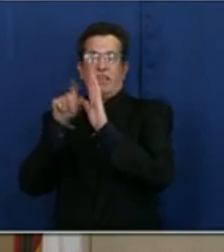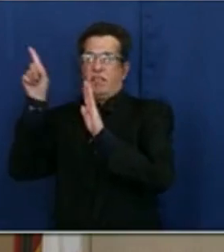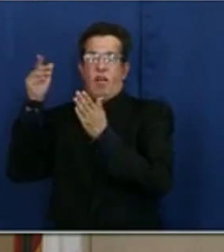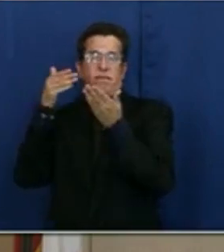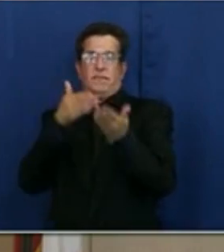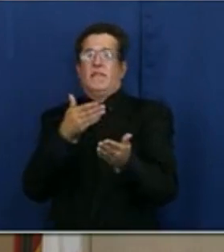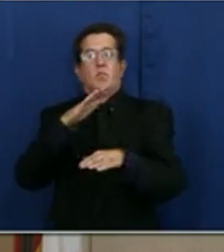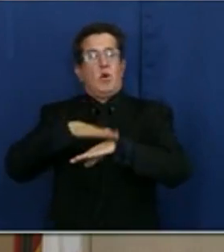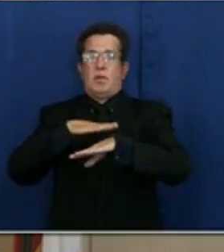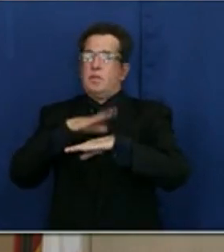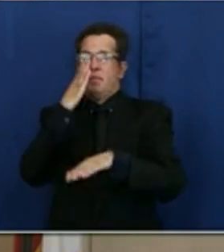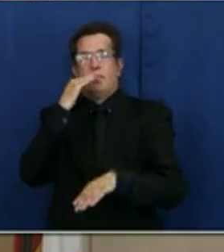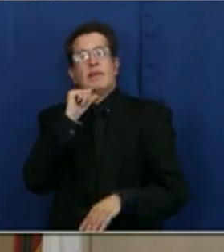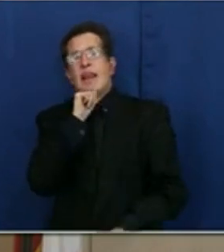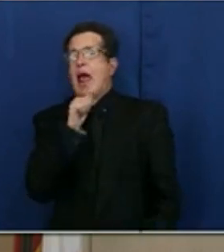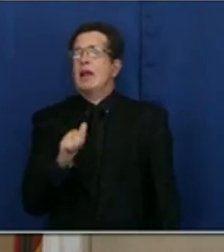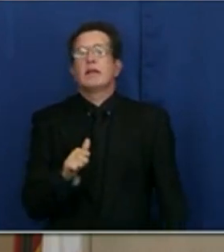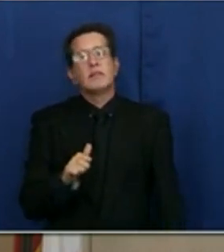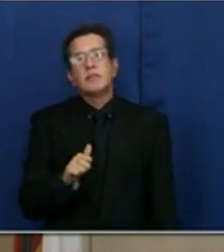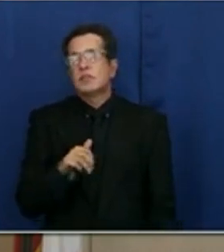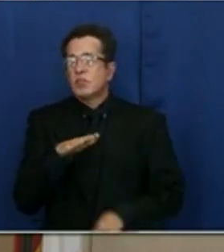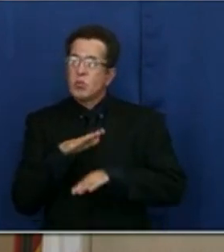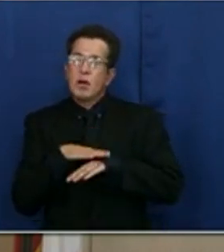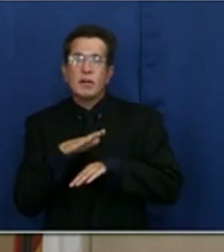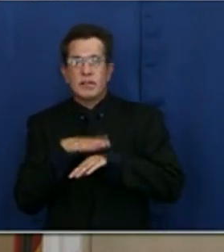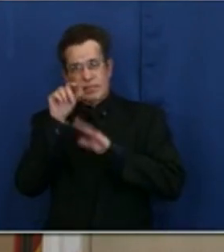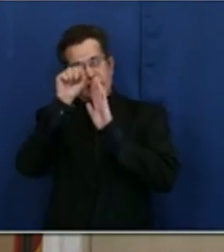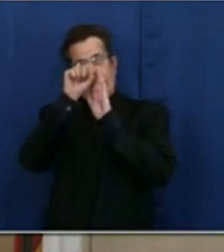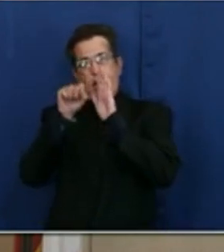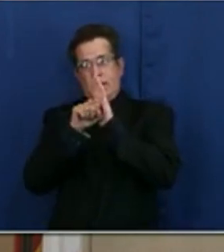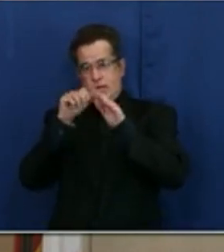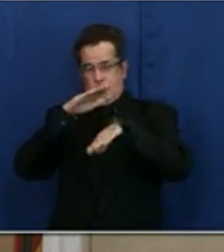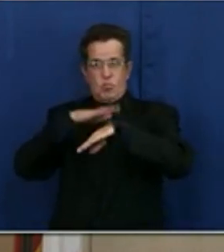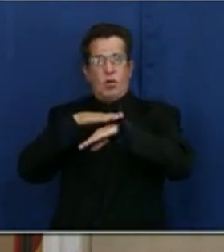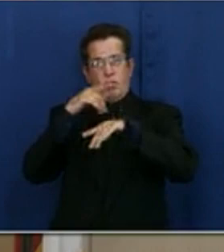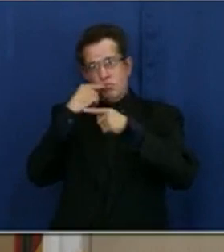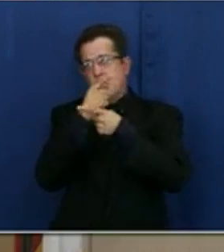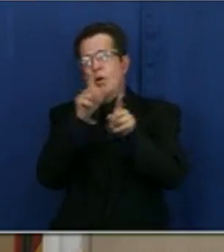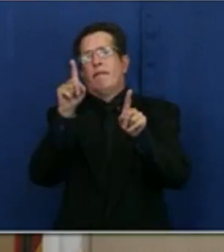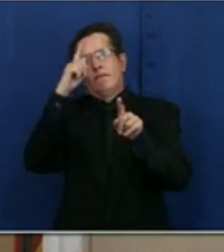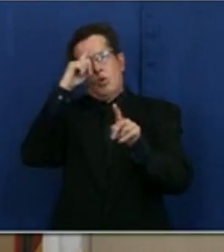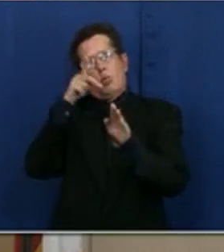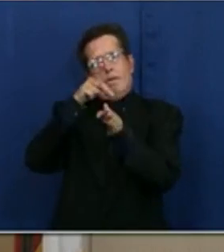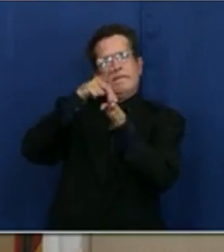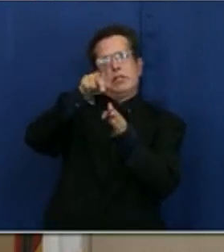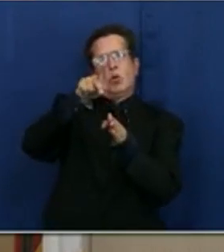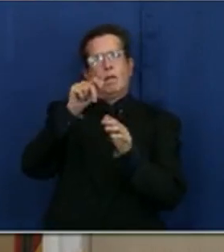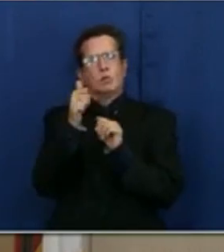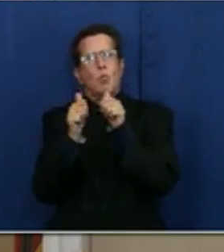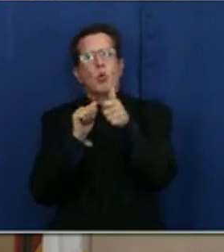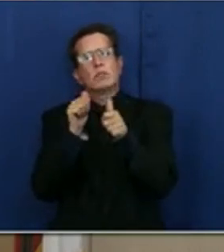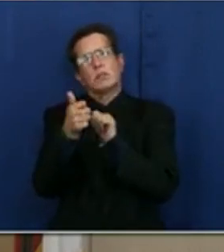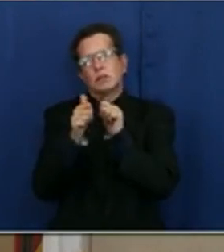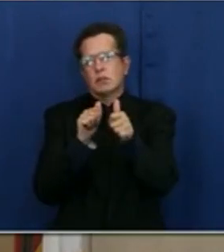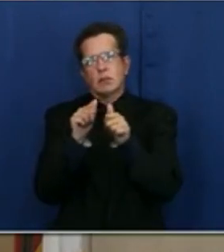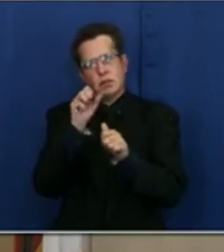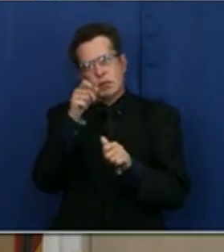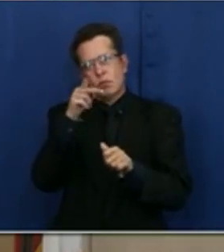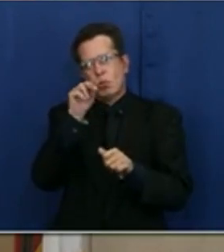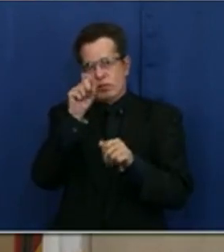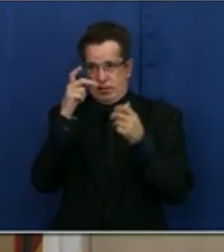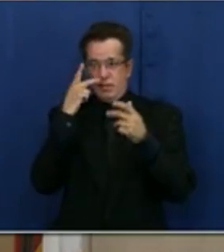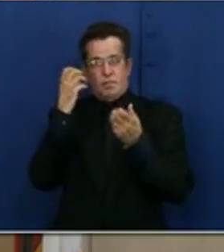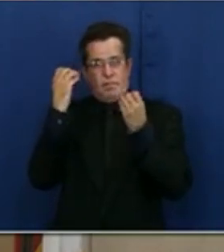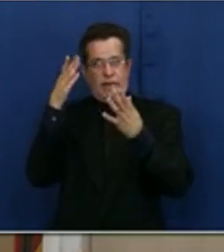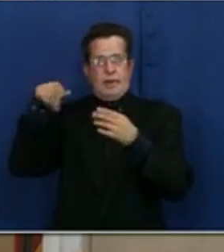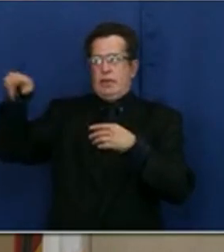gatherings. The state has issued guidelines on professional sports and as you know, many of the